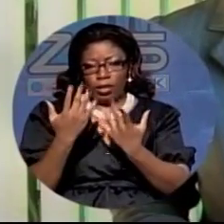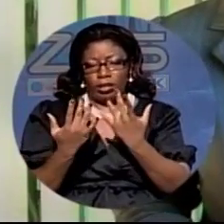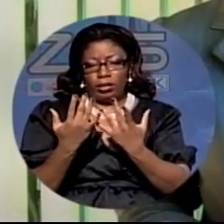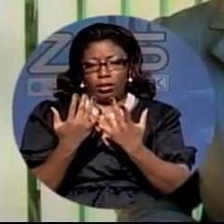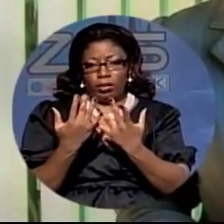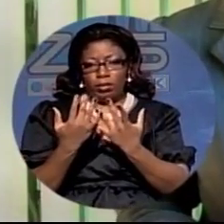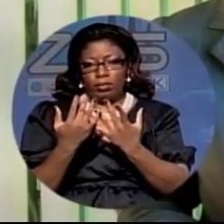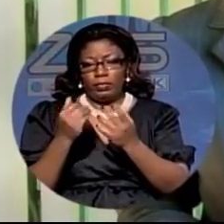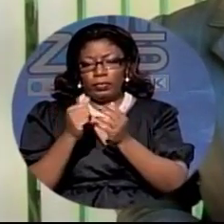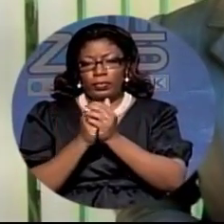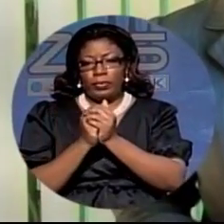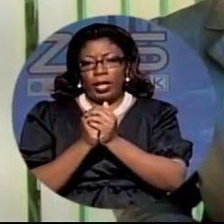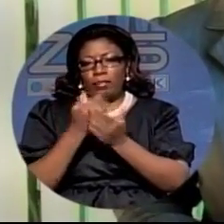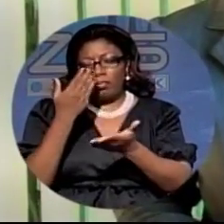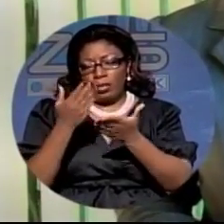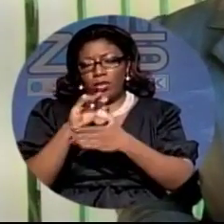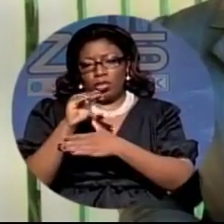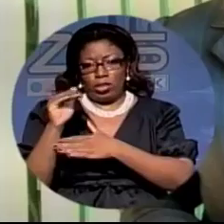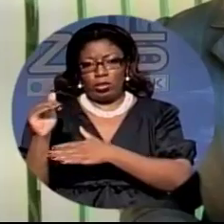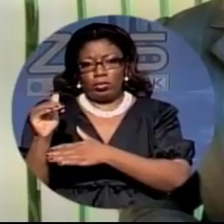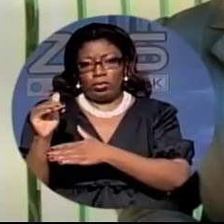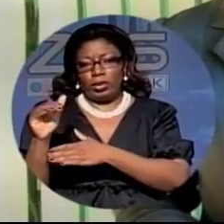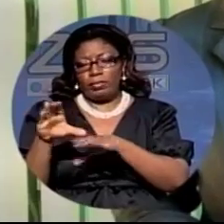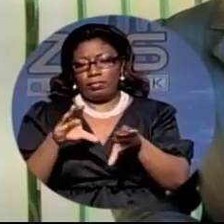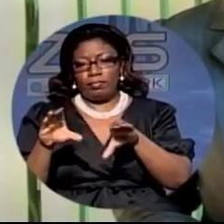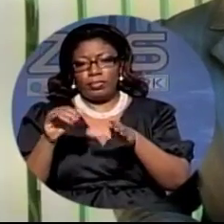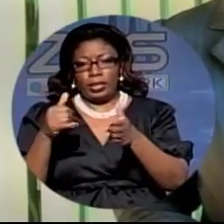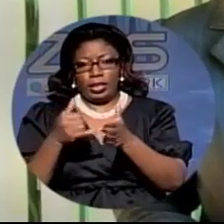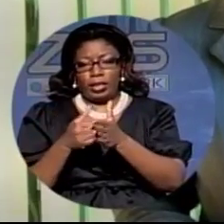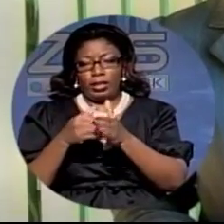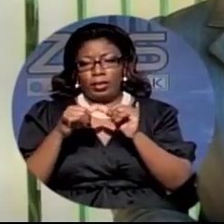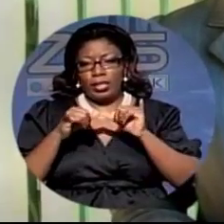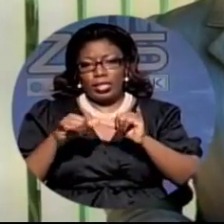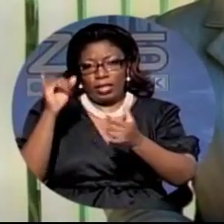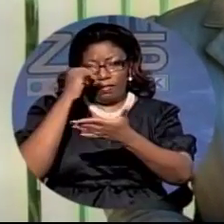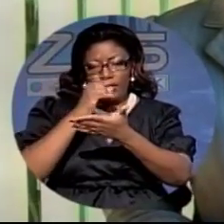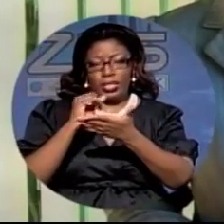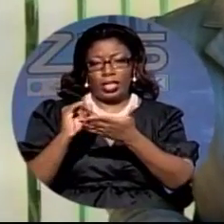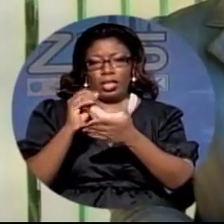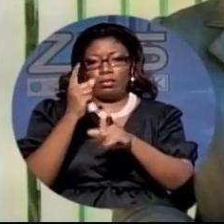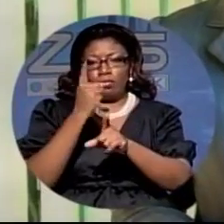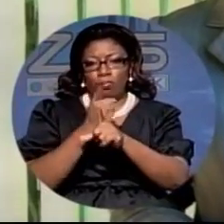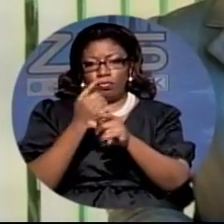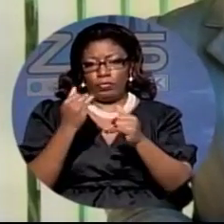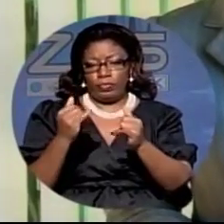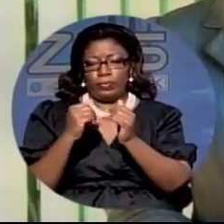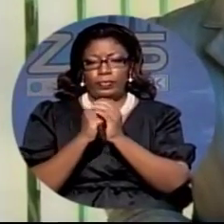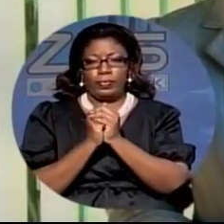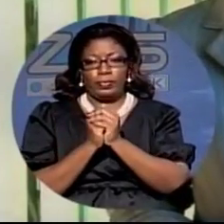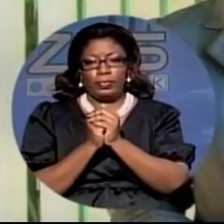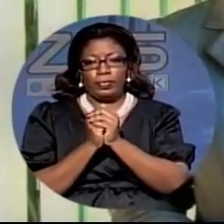involved in boat incidents meantime investigations are continuing As Umran Kiri as familia is a spirit the only thing can with and behind Joe you. on